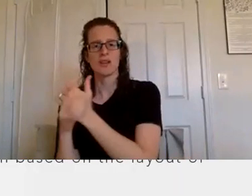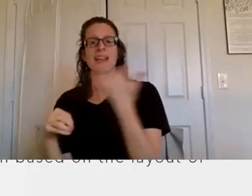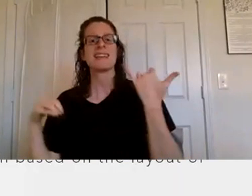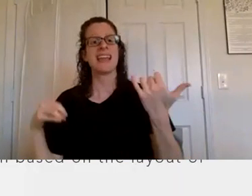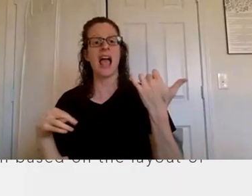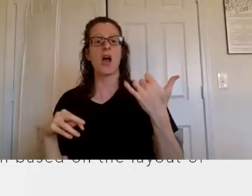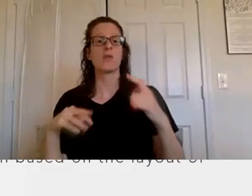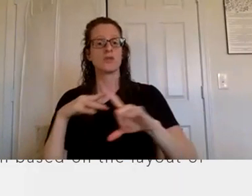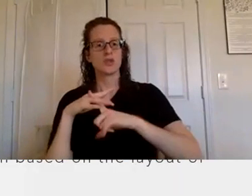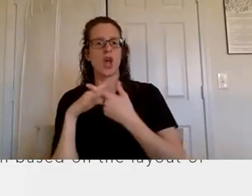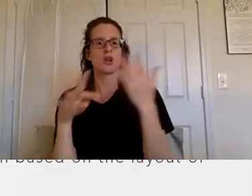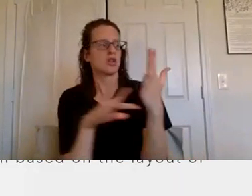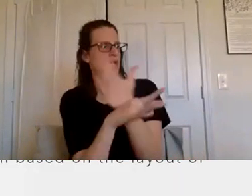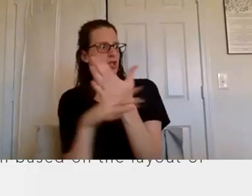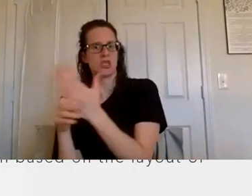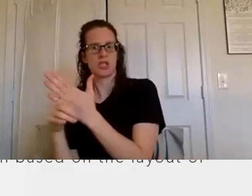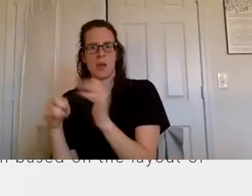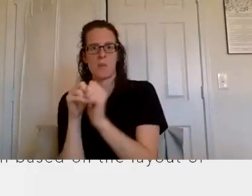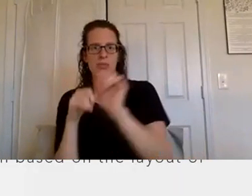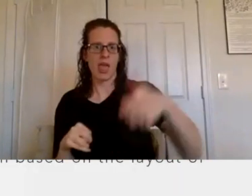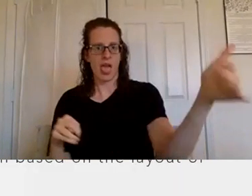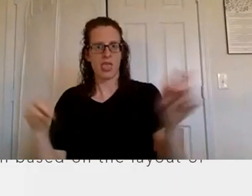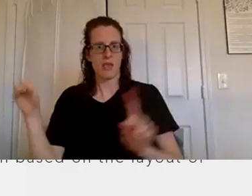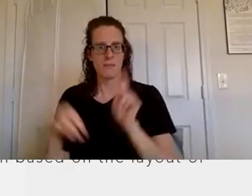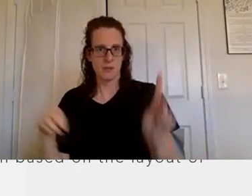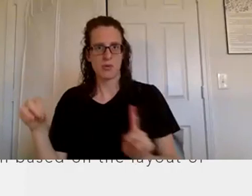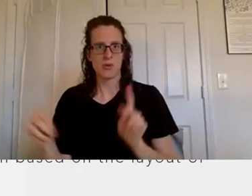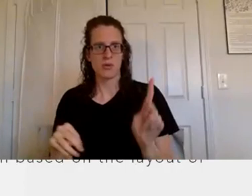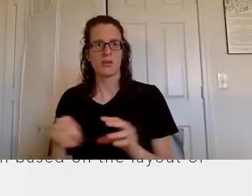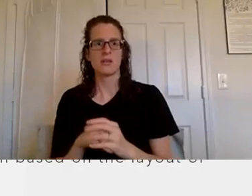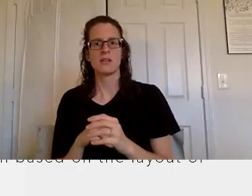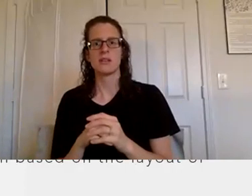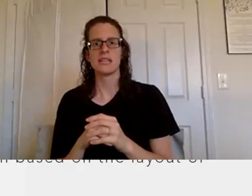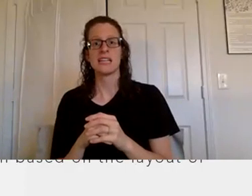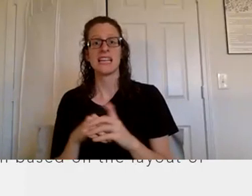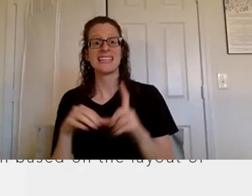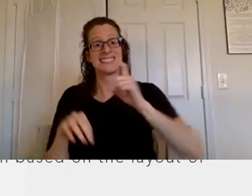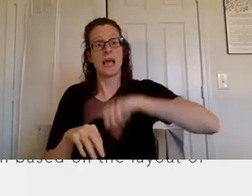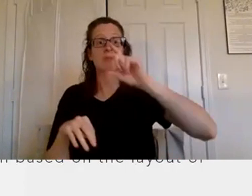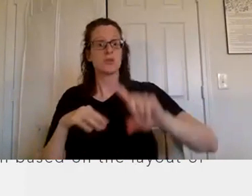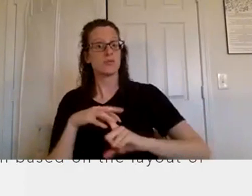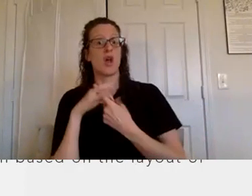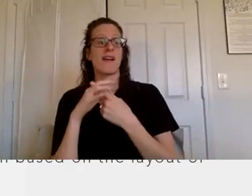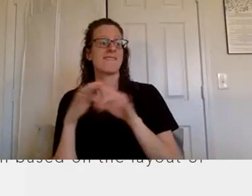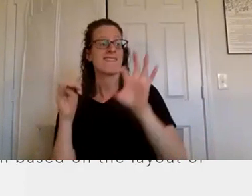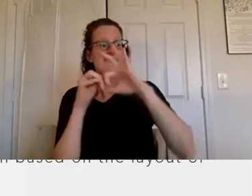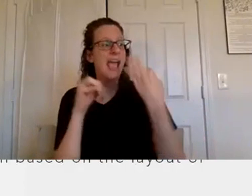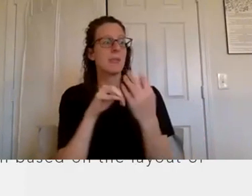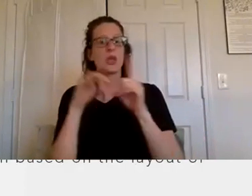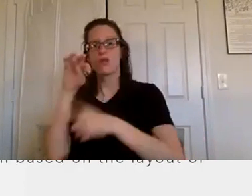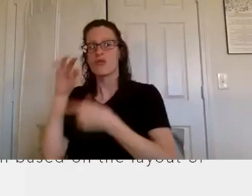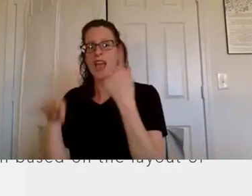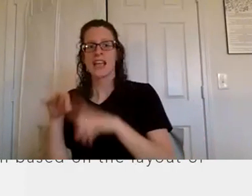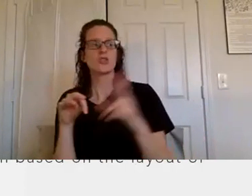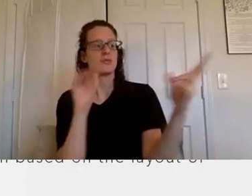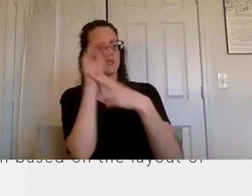your love for young living um it's time to help um some friends and family enroll as new members and it's